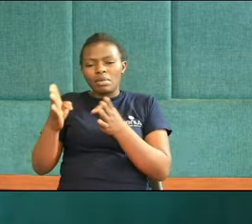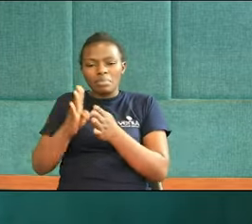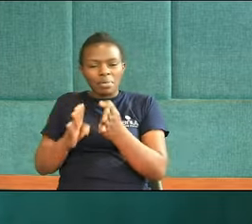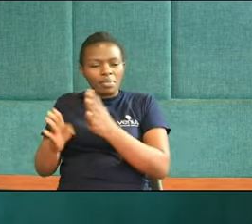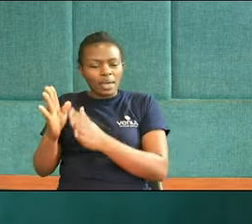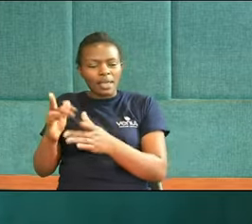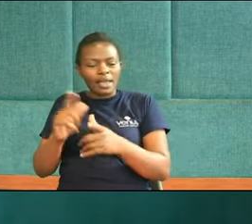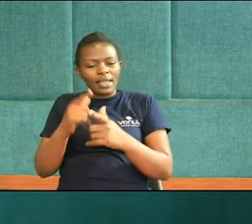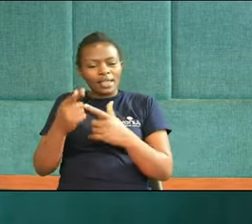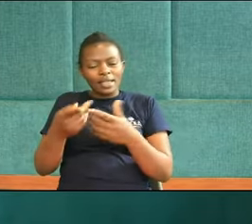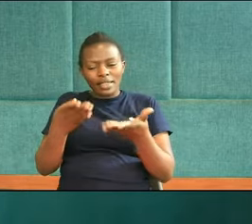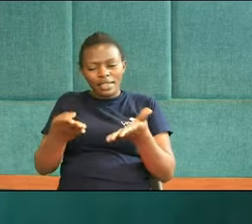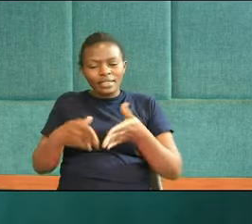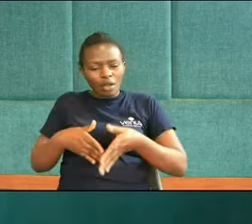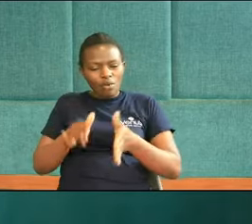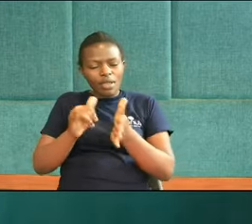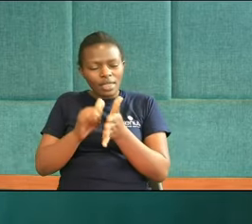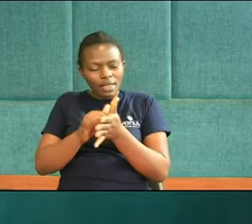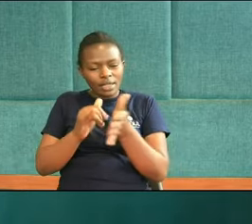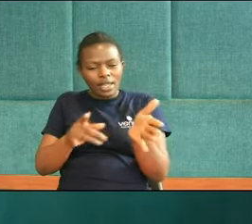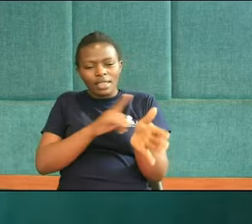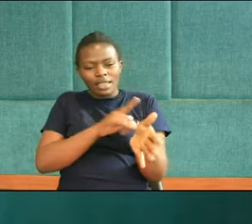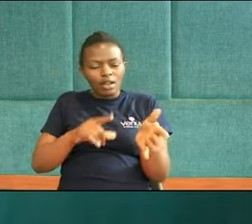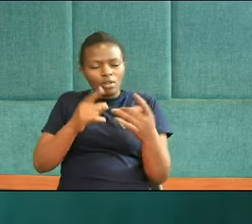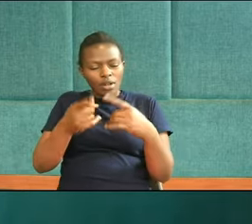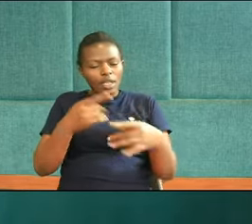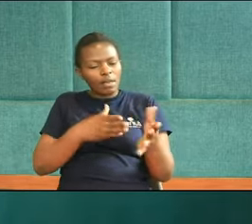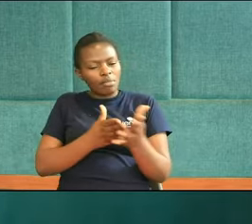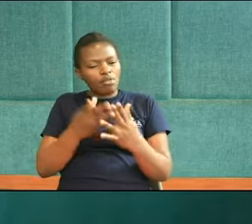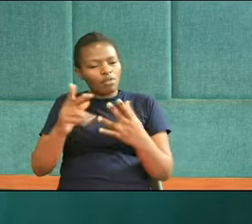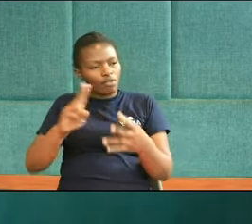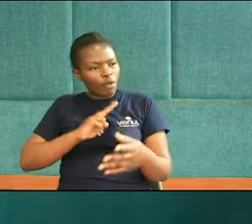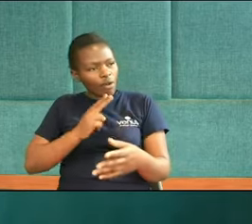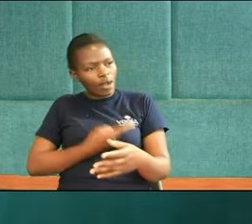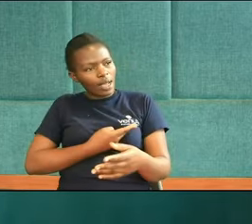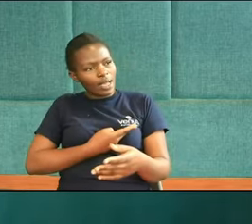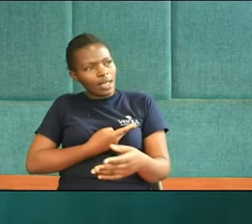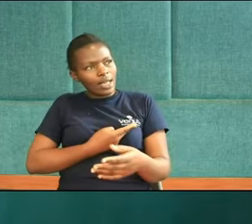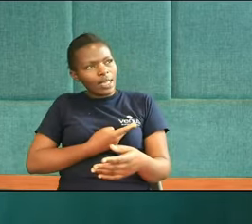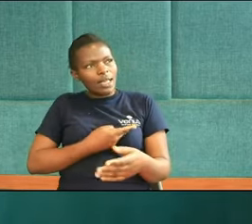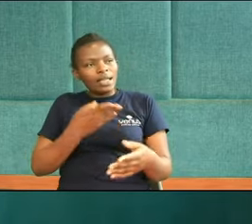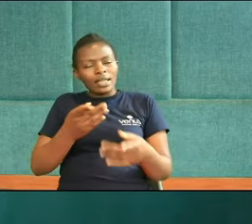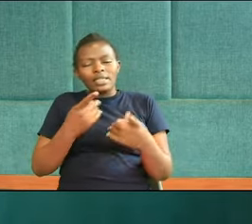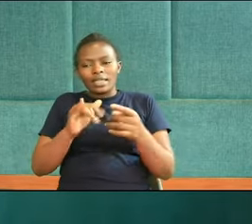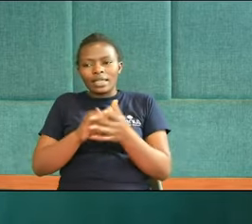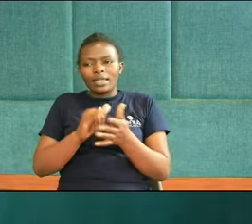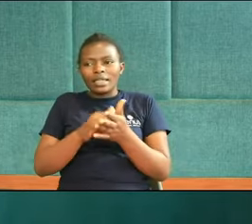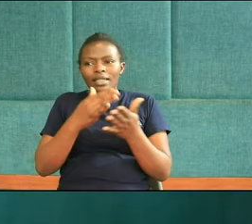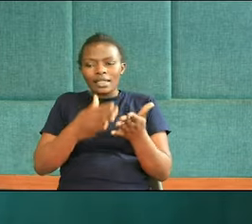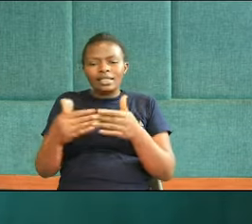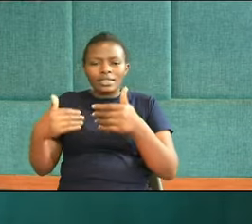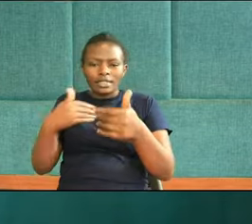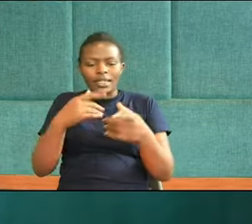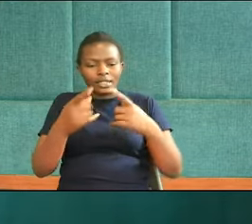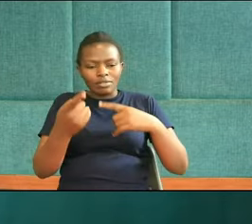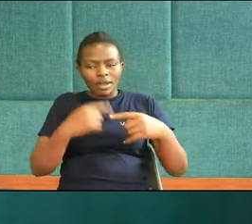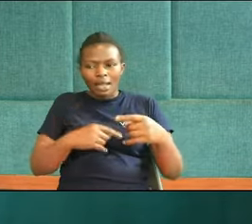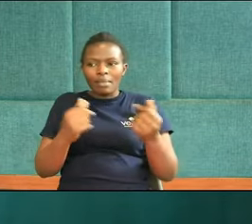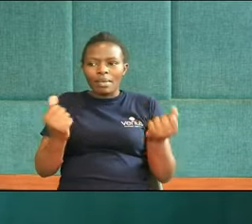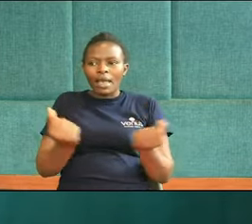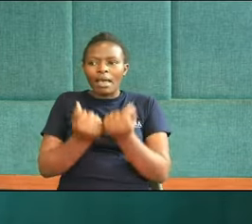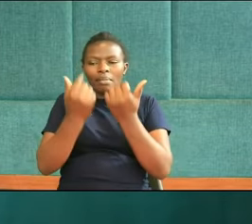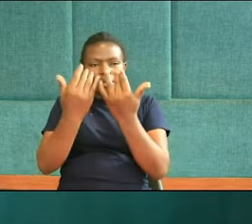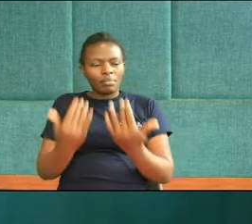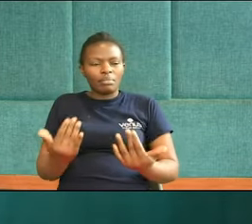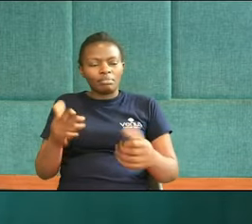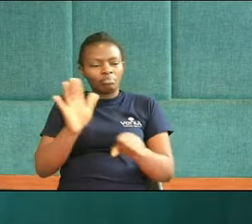has Come through for us The things he has told us He has told us That you know There are dark times ahead And this will happen And that will happen He has told you That